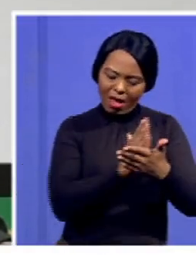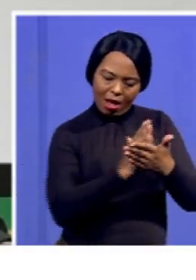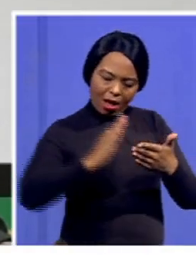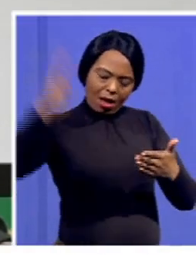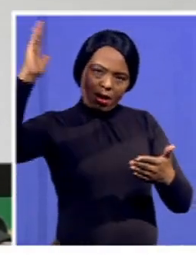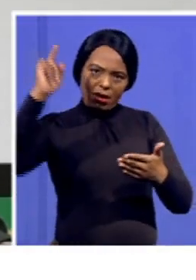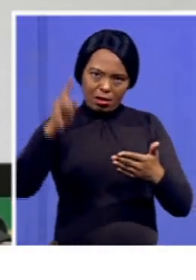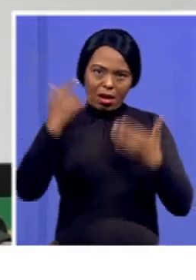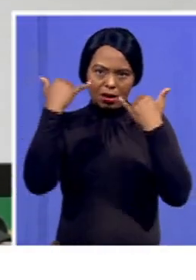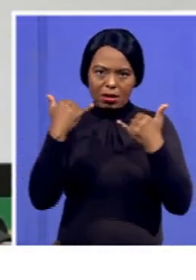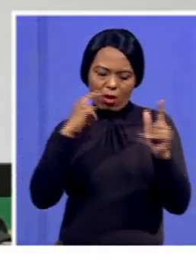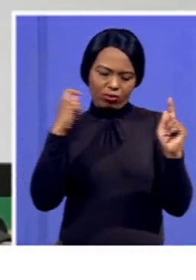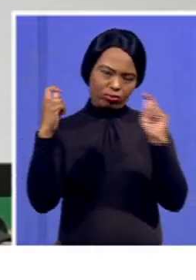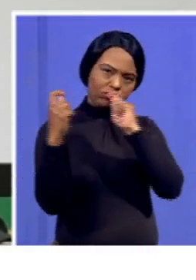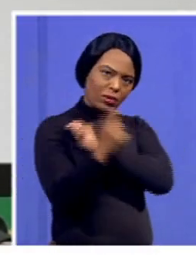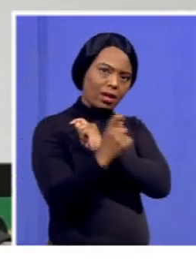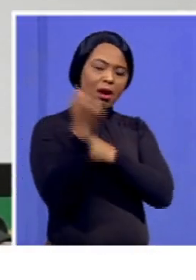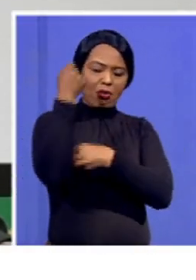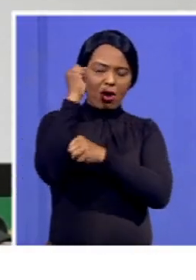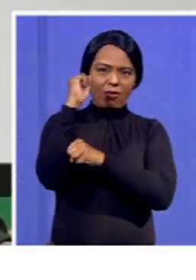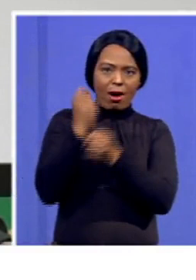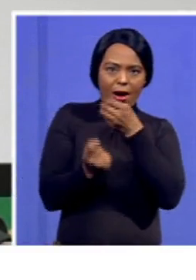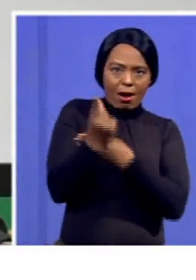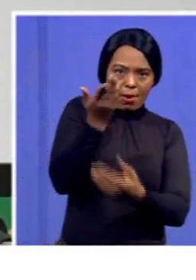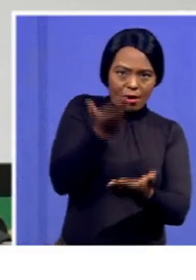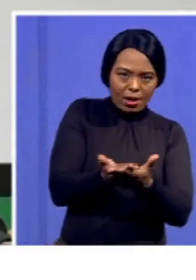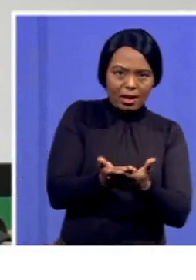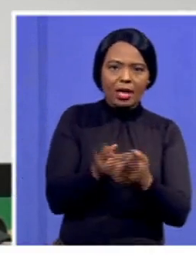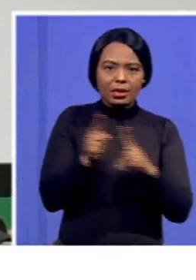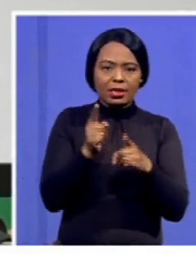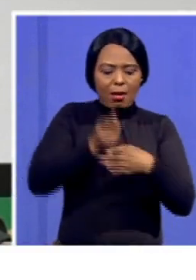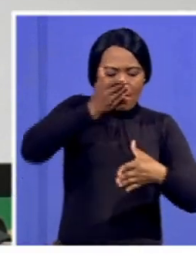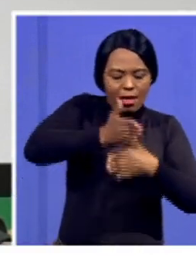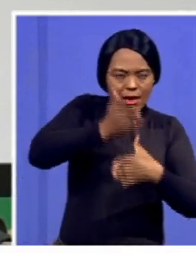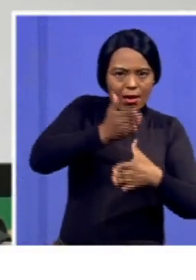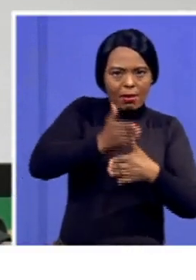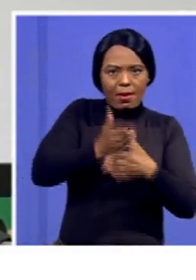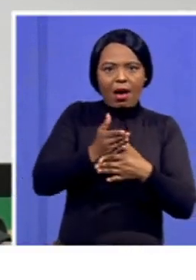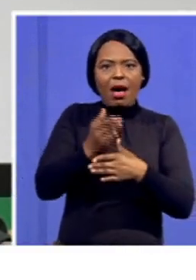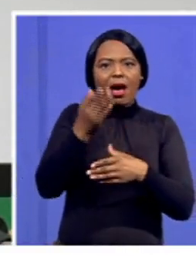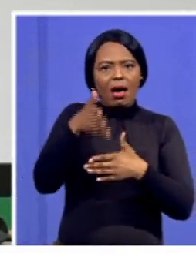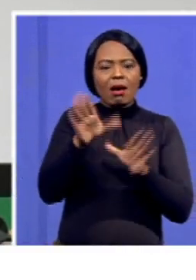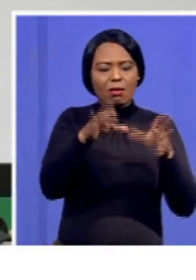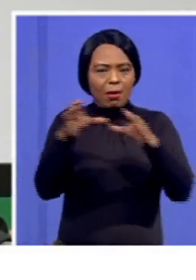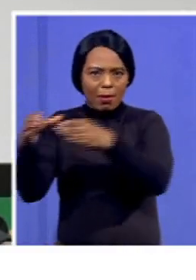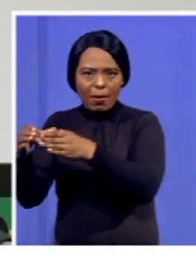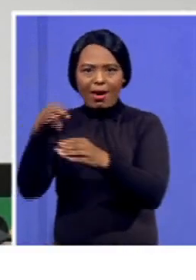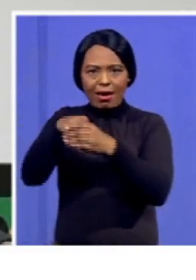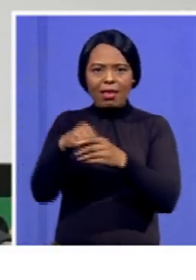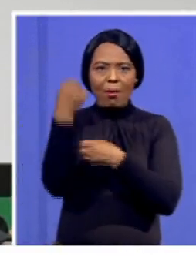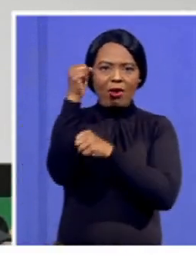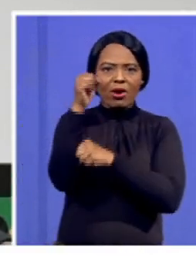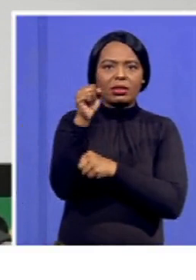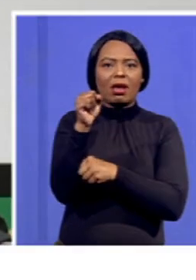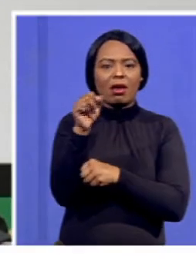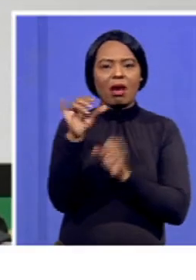can be able to see manufacturing happen. This should focus more on labour-intensive industries within the manufacturing sector and